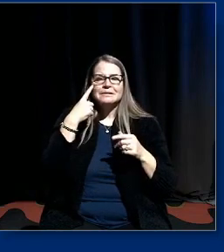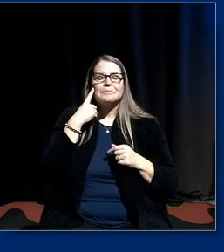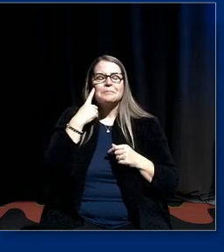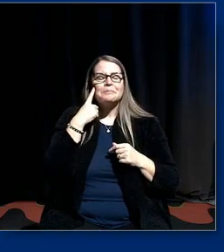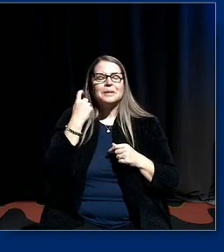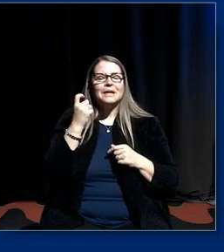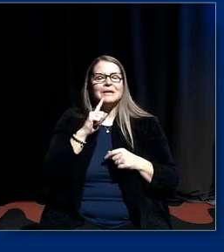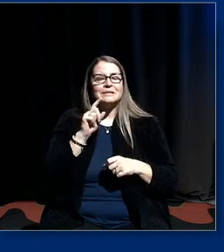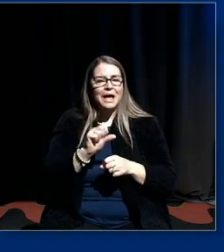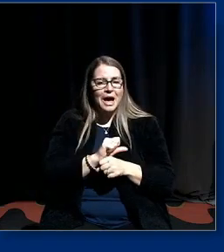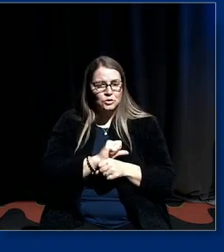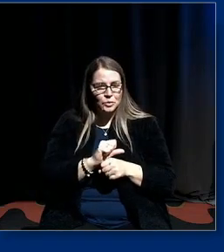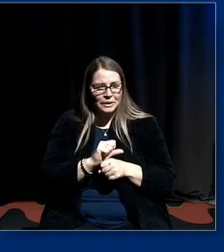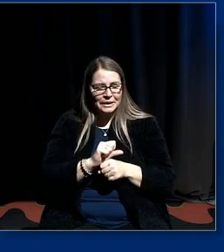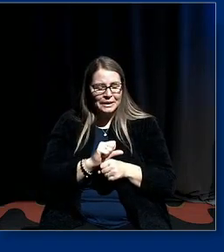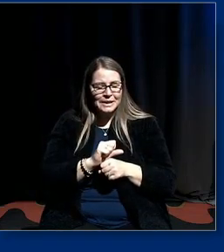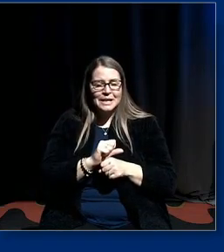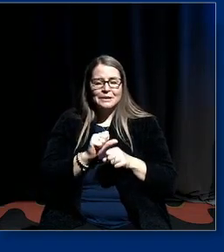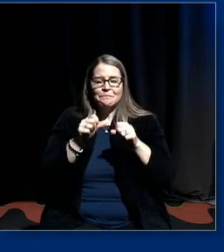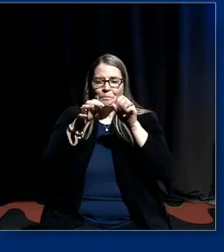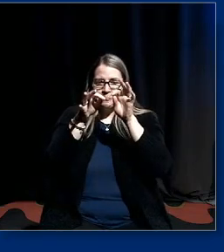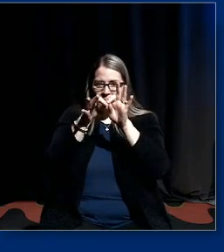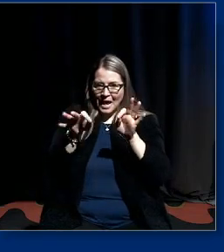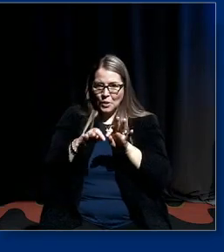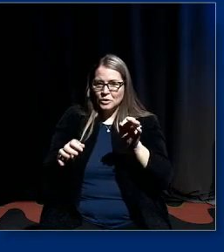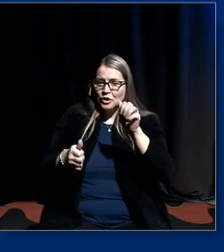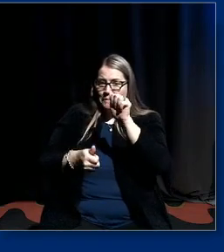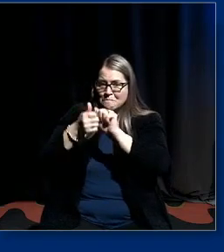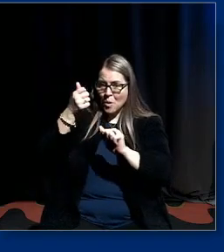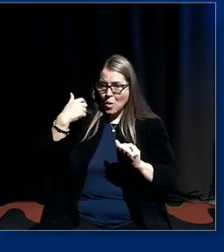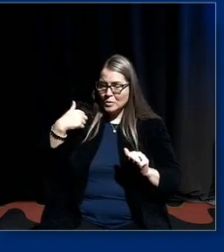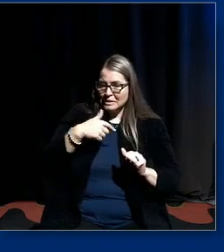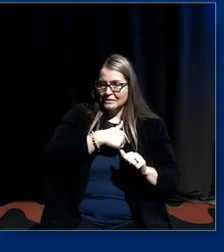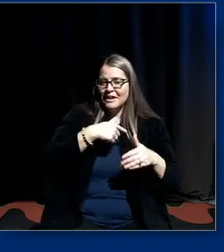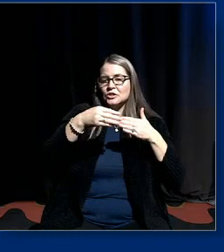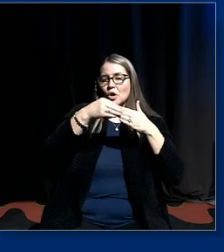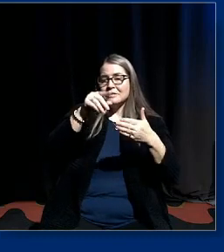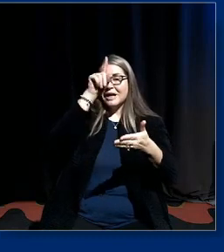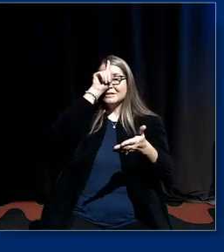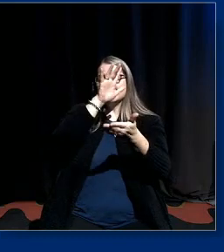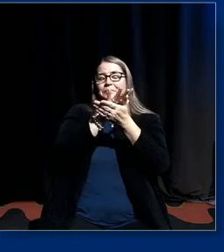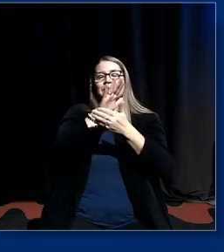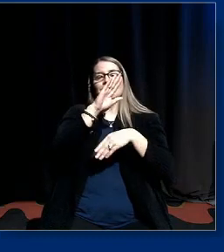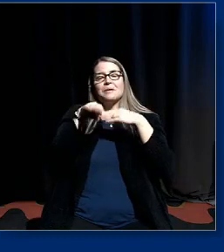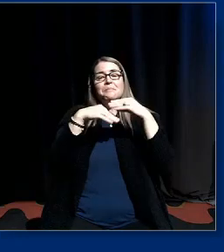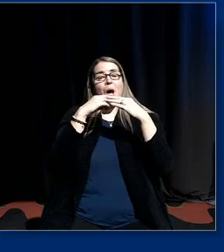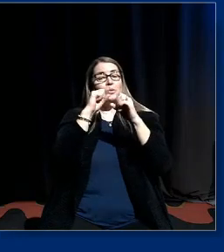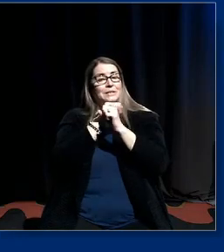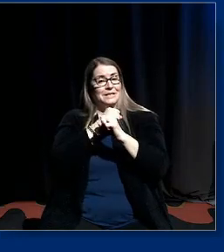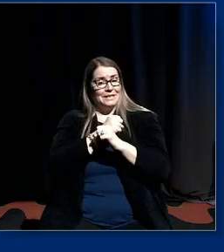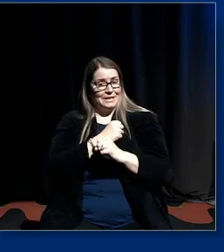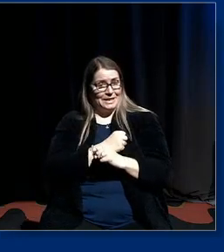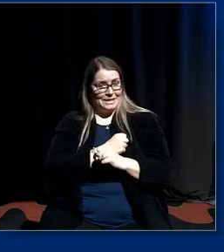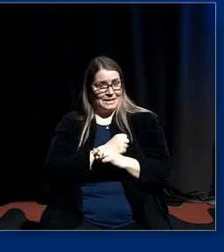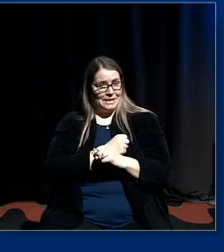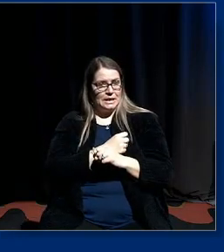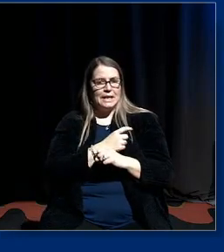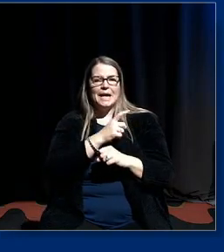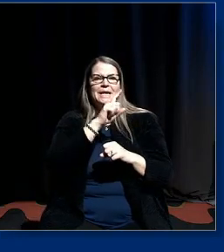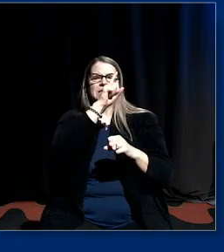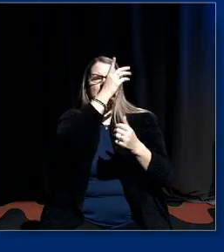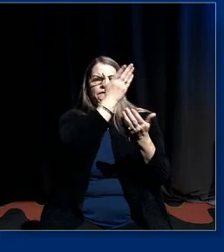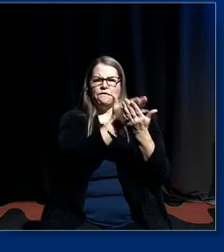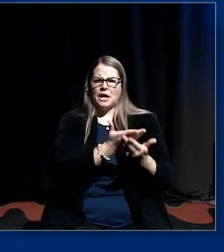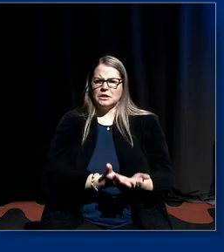the the language that the most of us are kind of led to believe about statistics is that they're cold hard